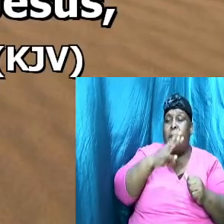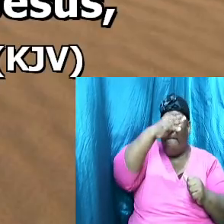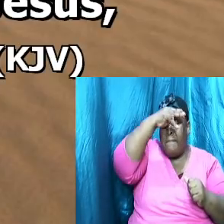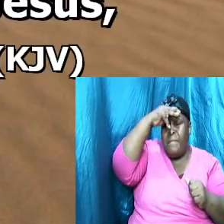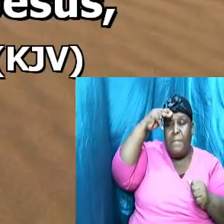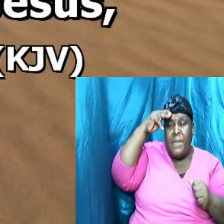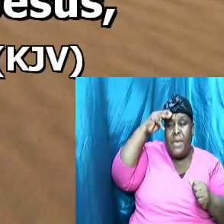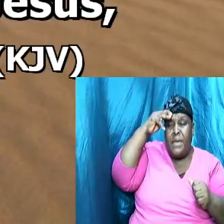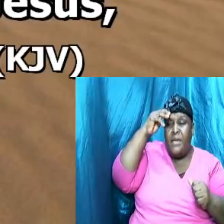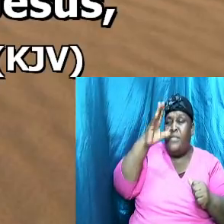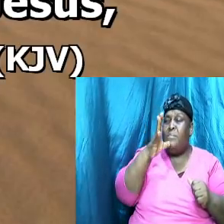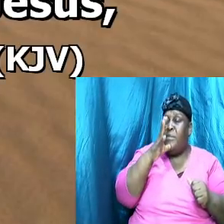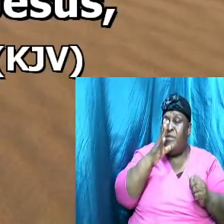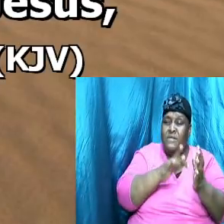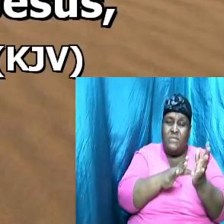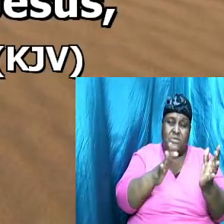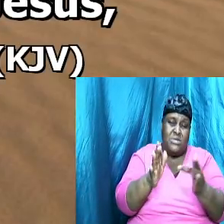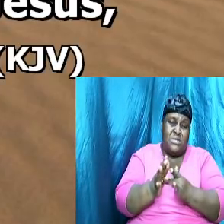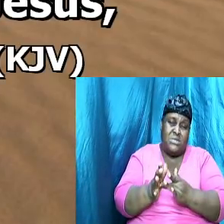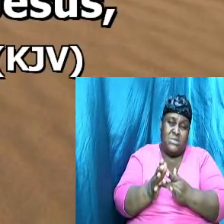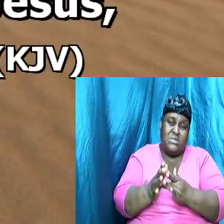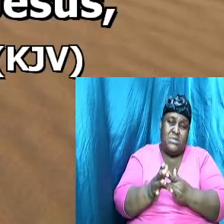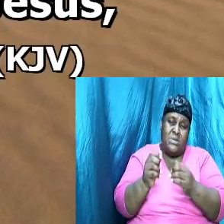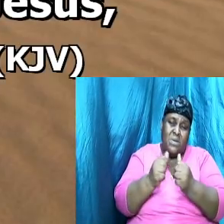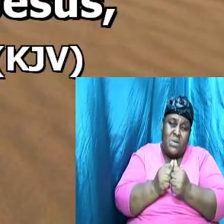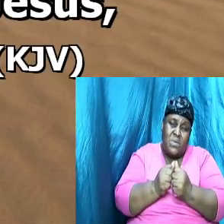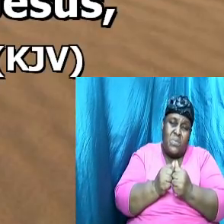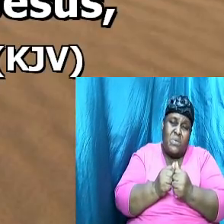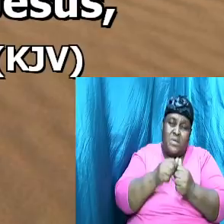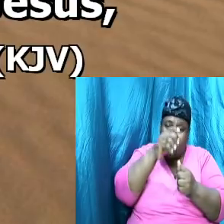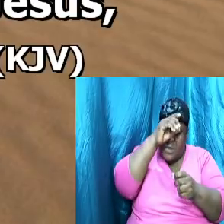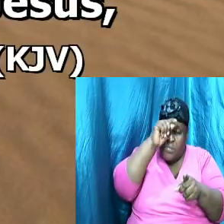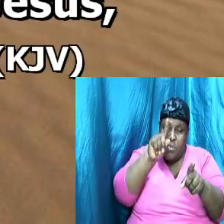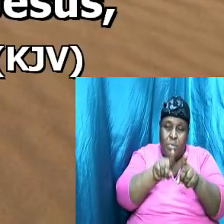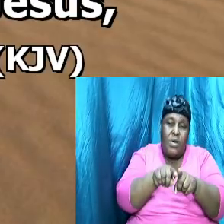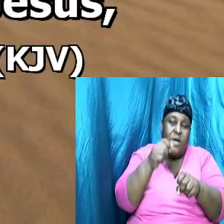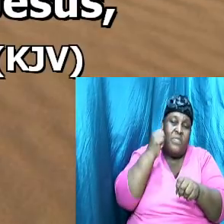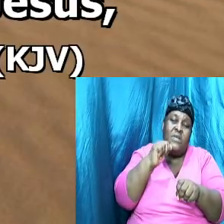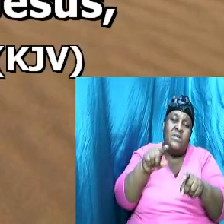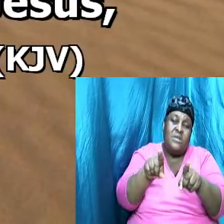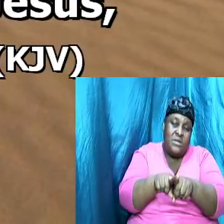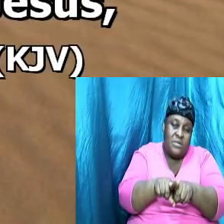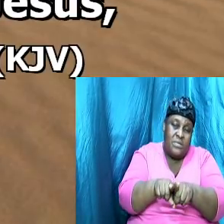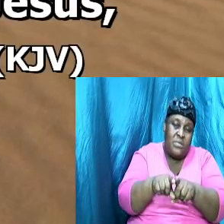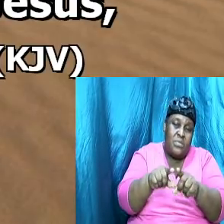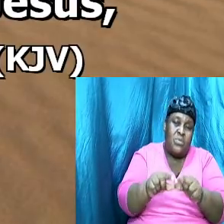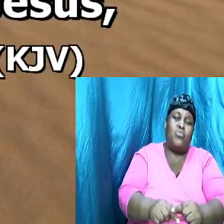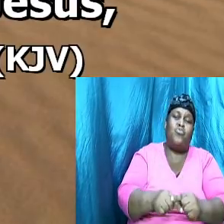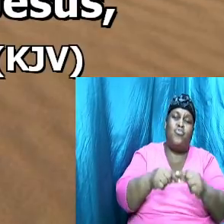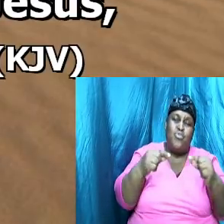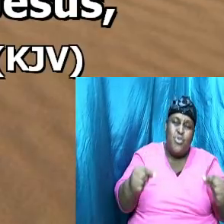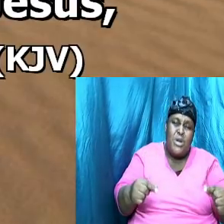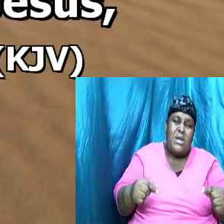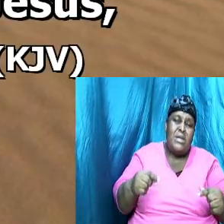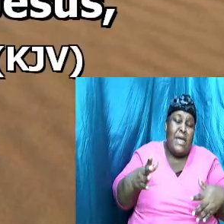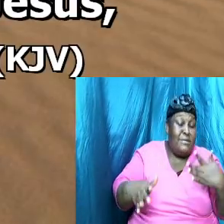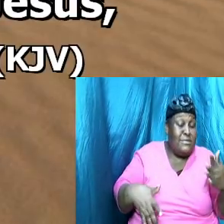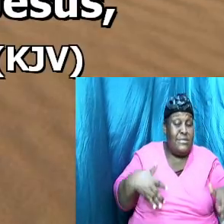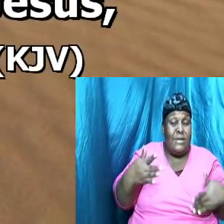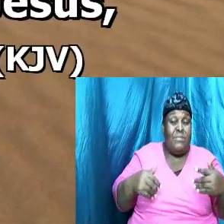the mother of Jesus and with his brethren. Great anticipation great excitement